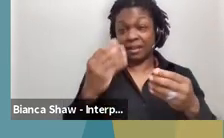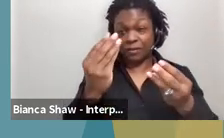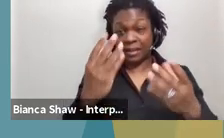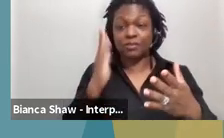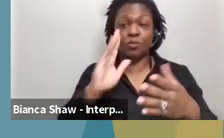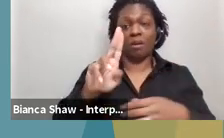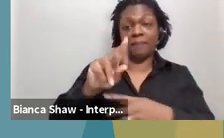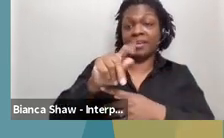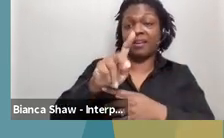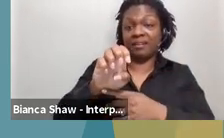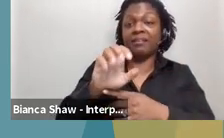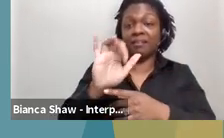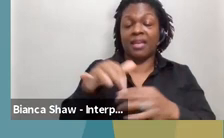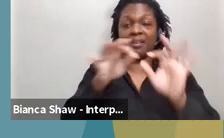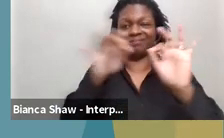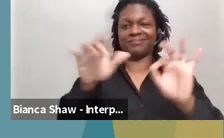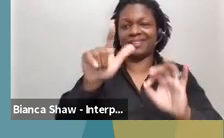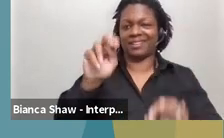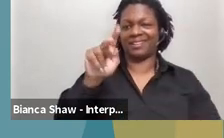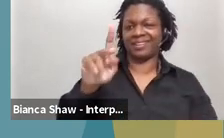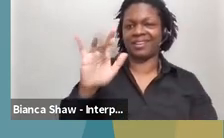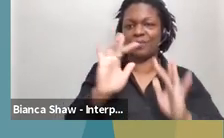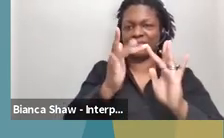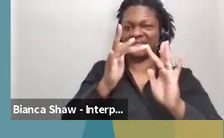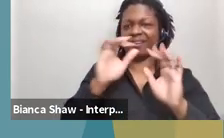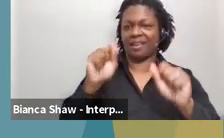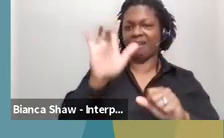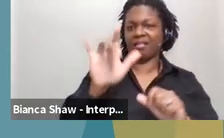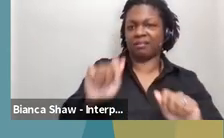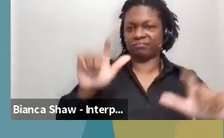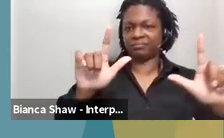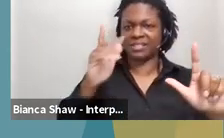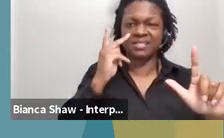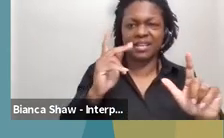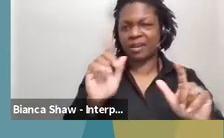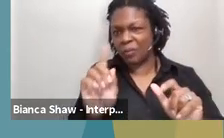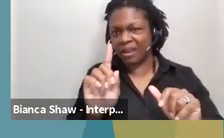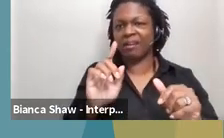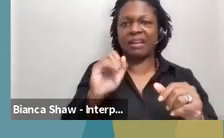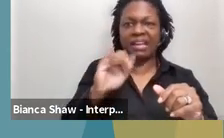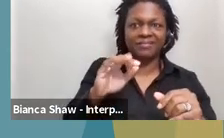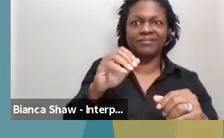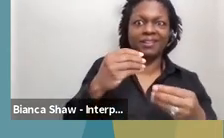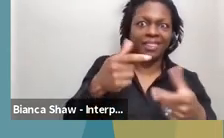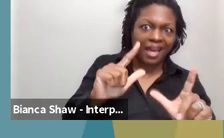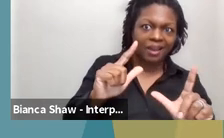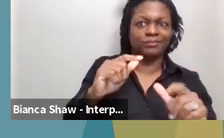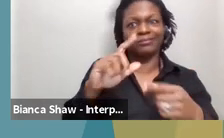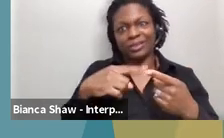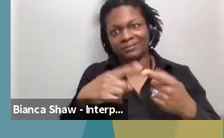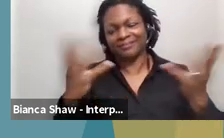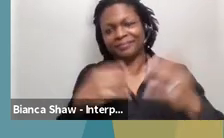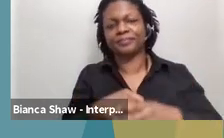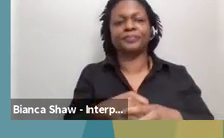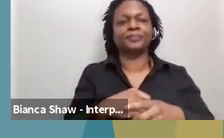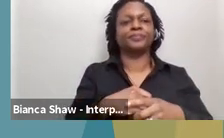this slide for more information. Second on the list is the resource and referral services. Uh, so the Bureau of